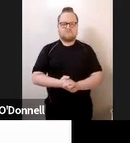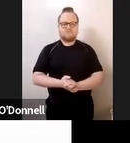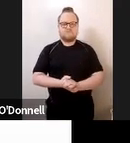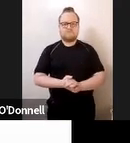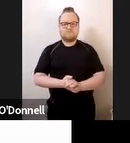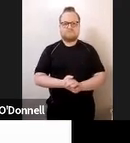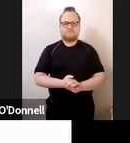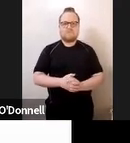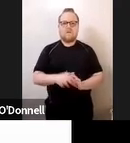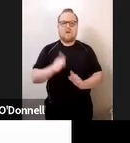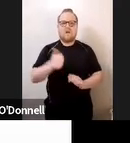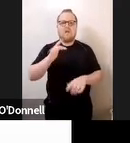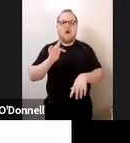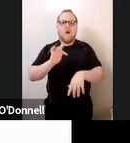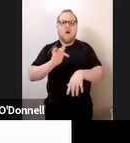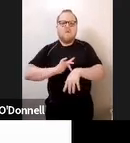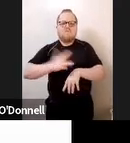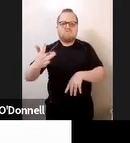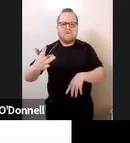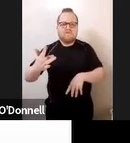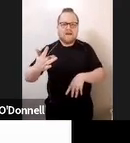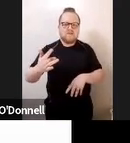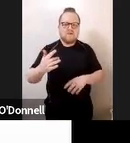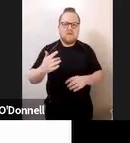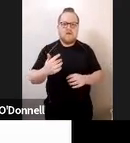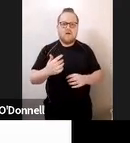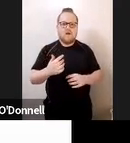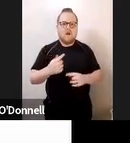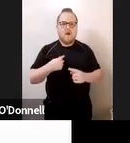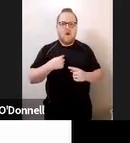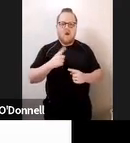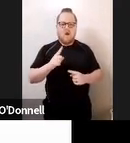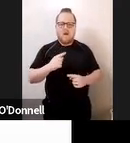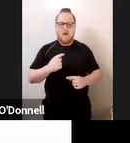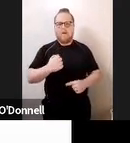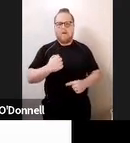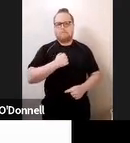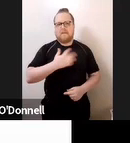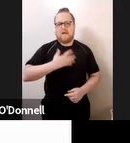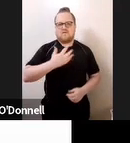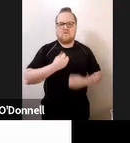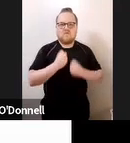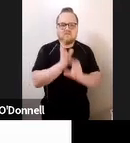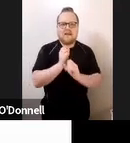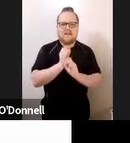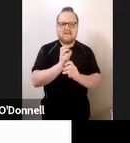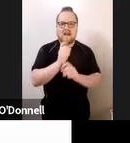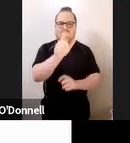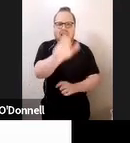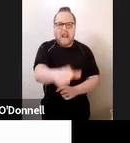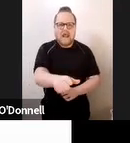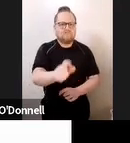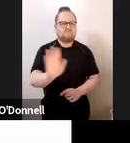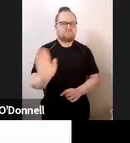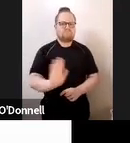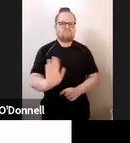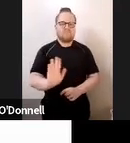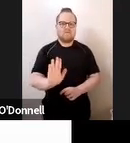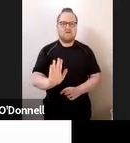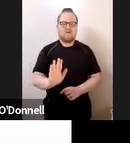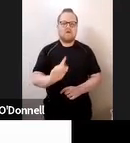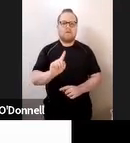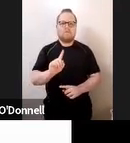professional boundaries, self-disclosure and an intended self-disclosure. We know that